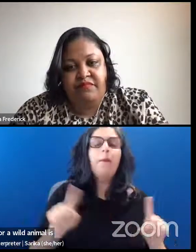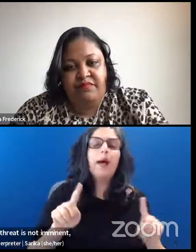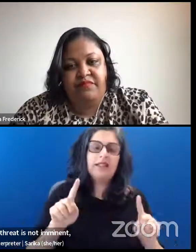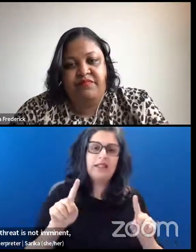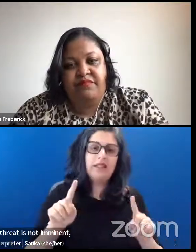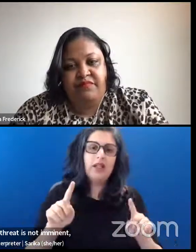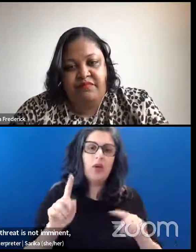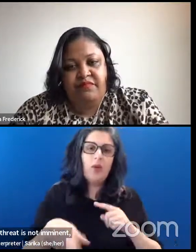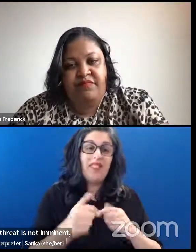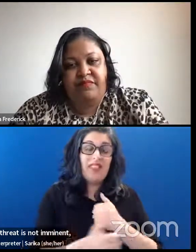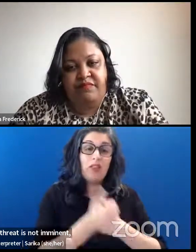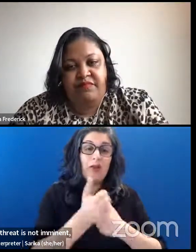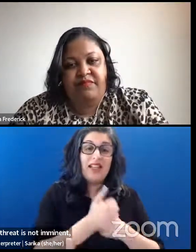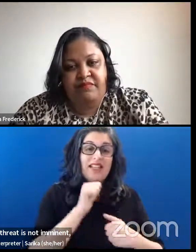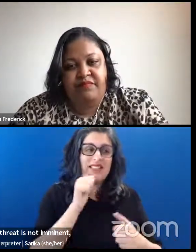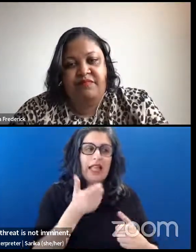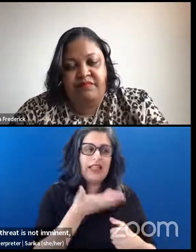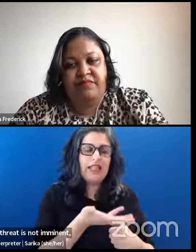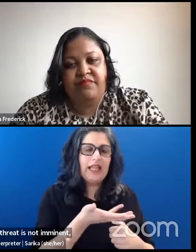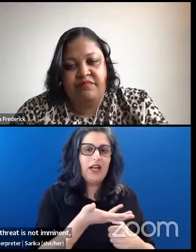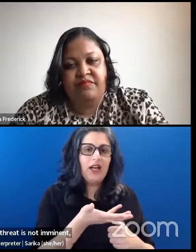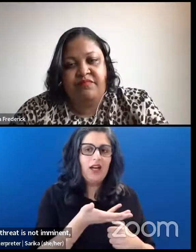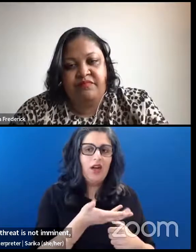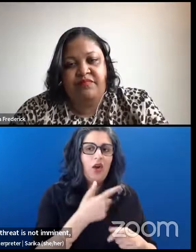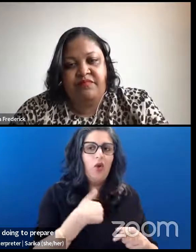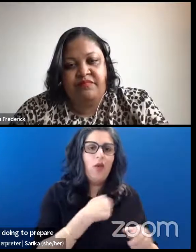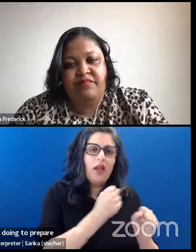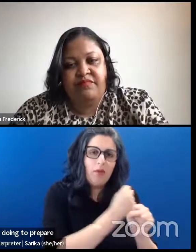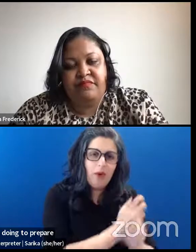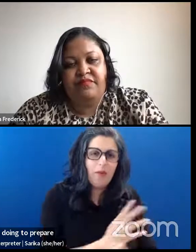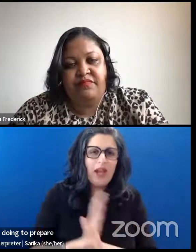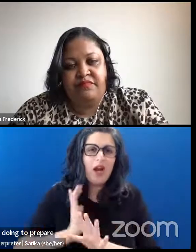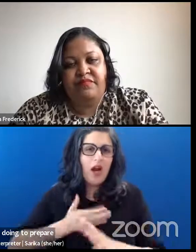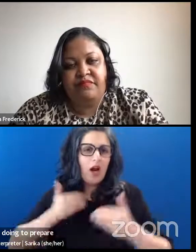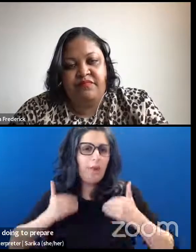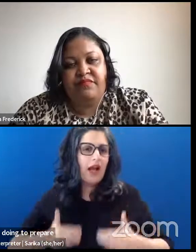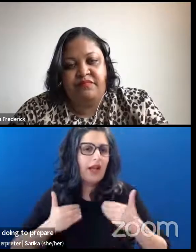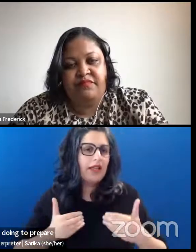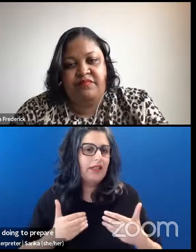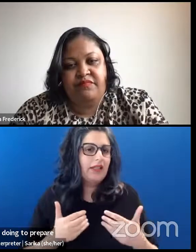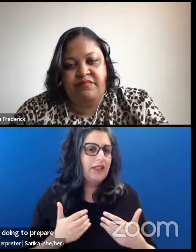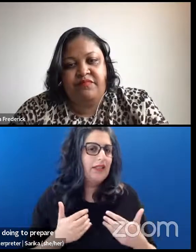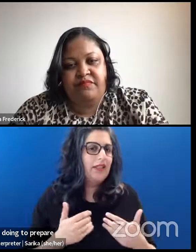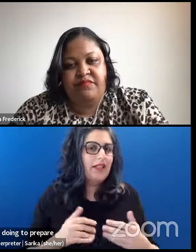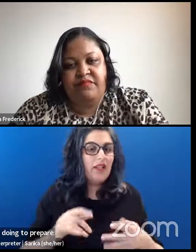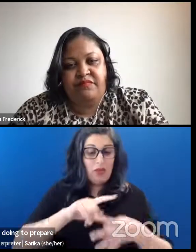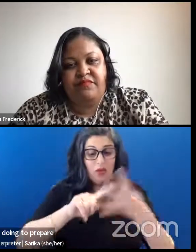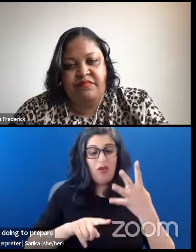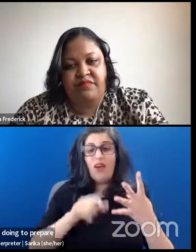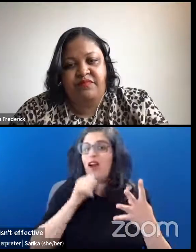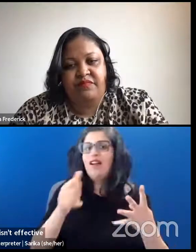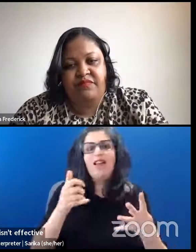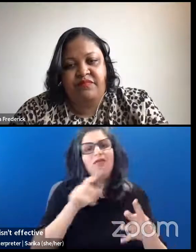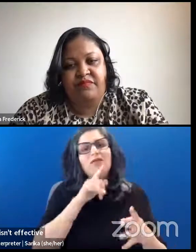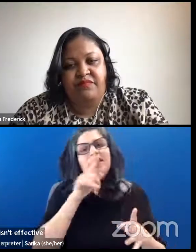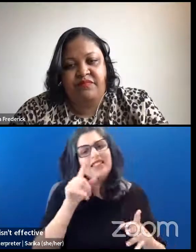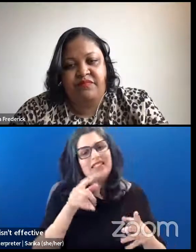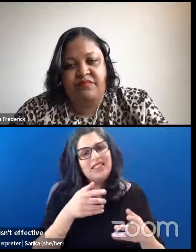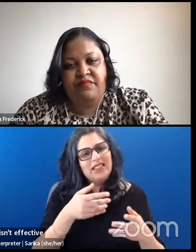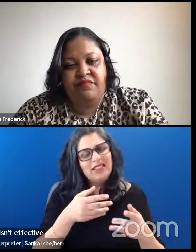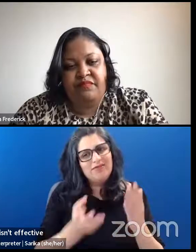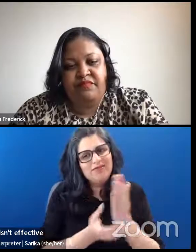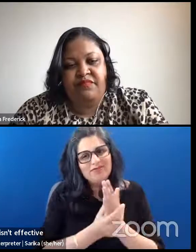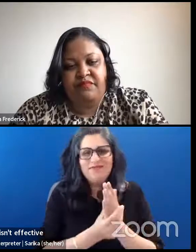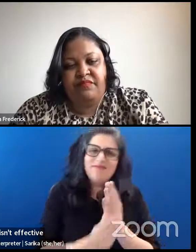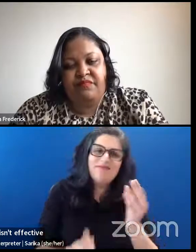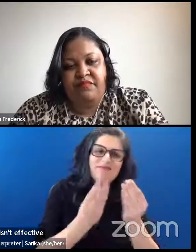us to fight or flee or freeze isn't really effective. It just kind of holds us in the trauma. And so skillfulness